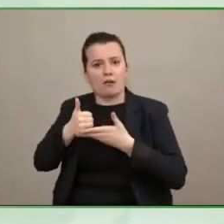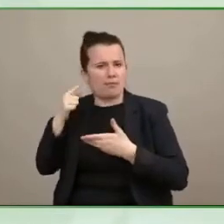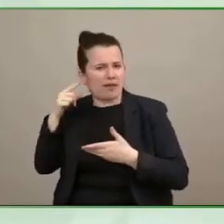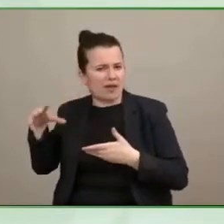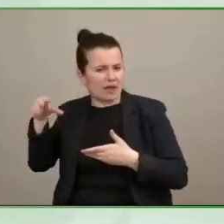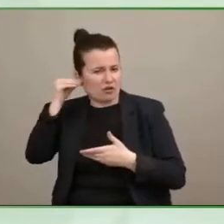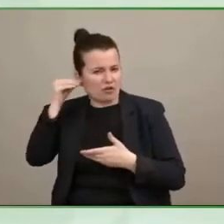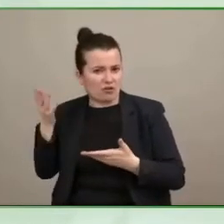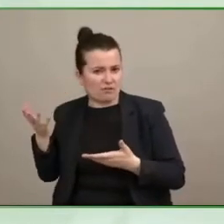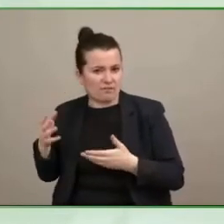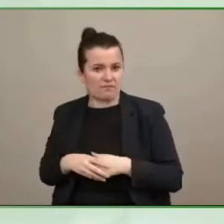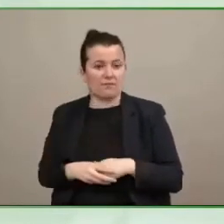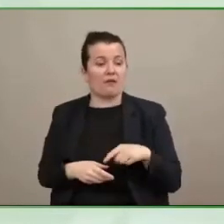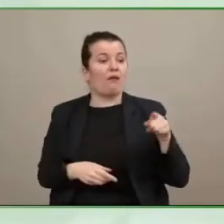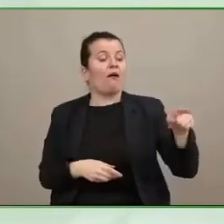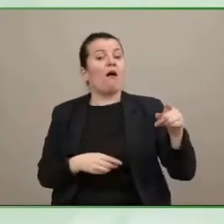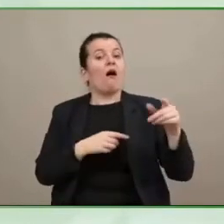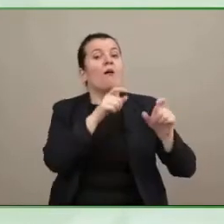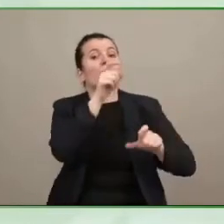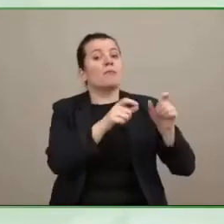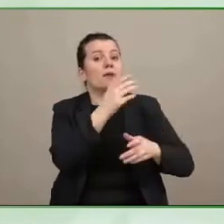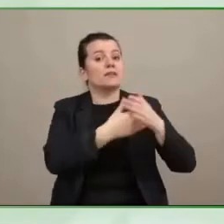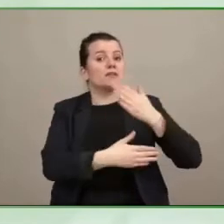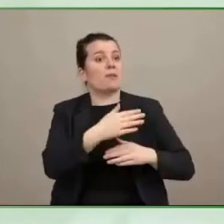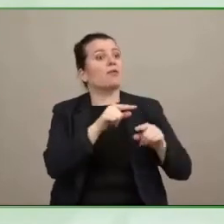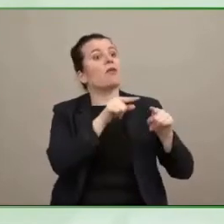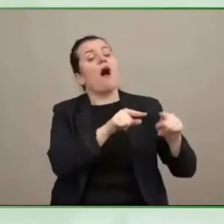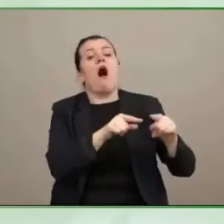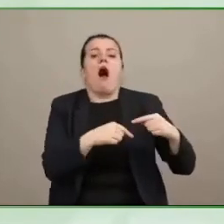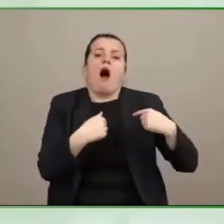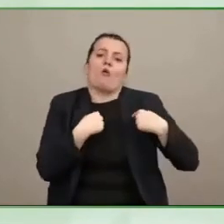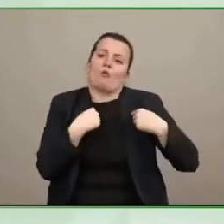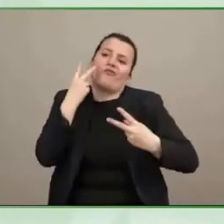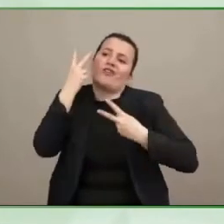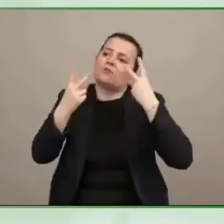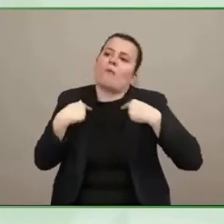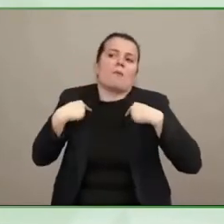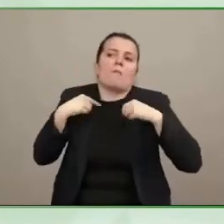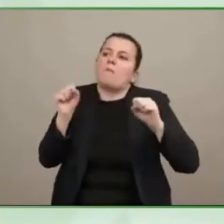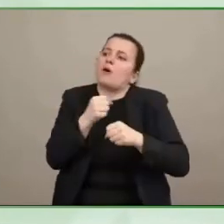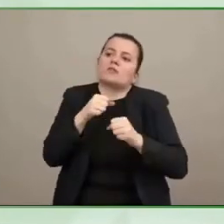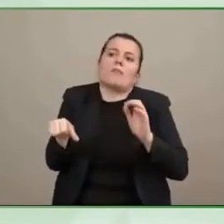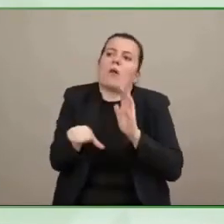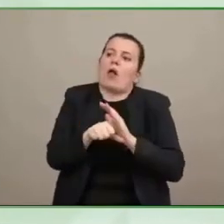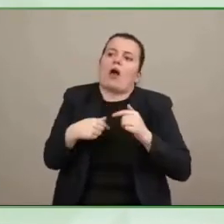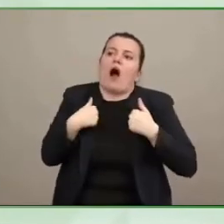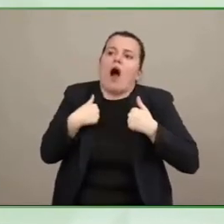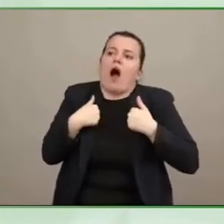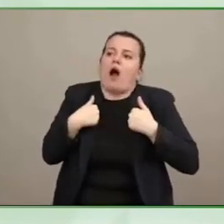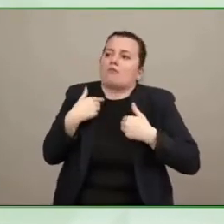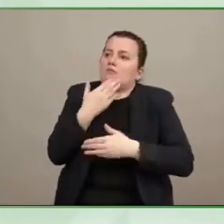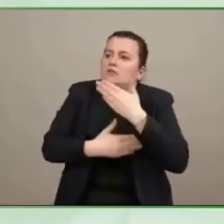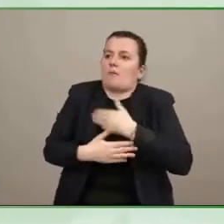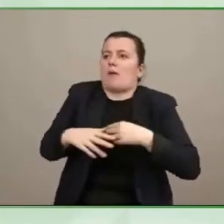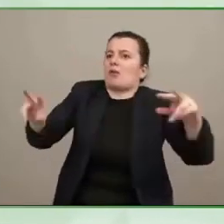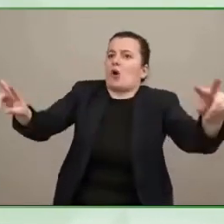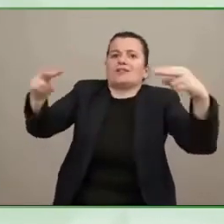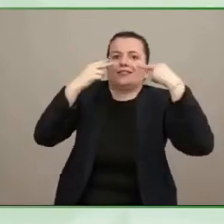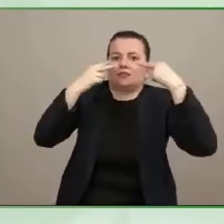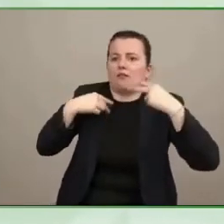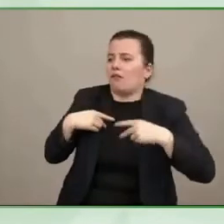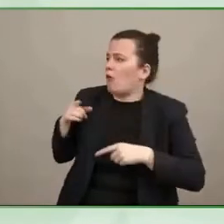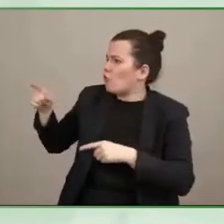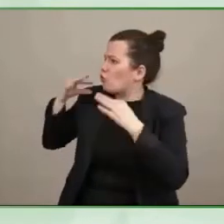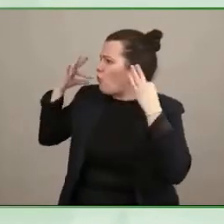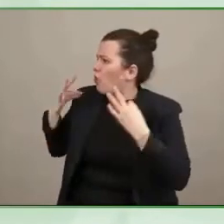visible disability and we can't hide why do we care whether or not you have to wear a stigmatizing device